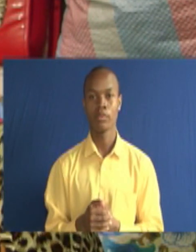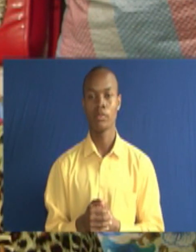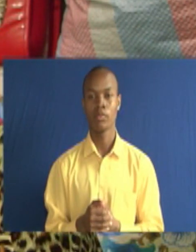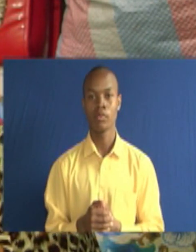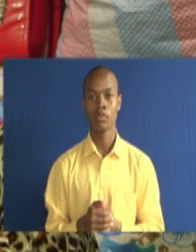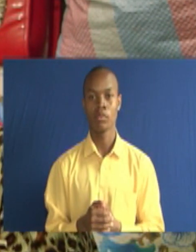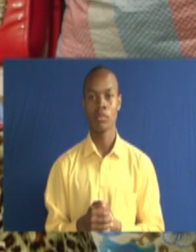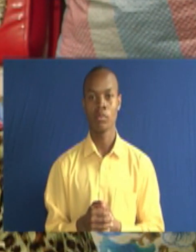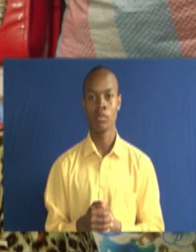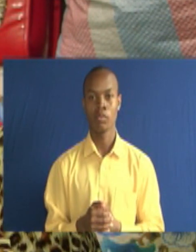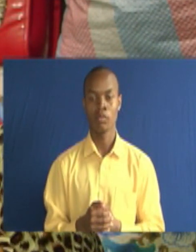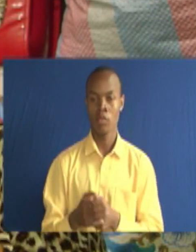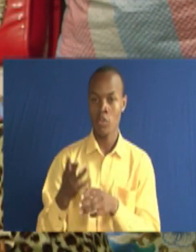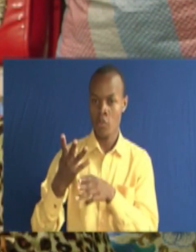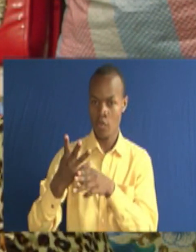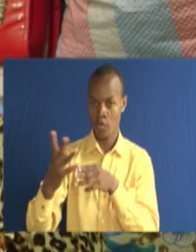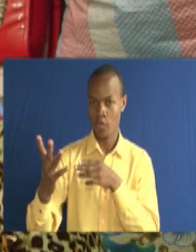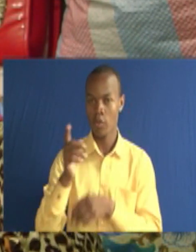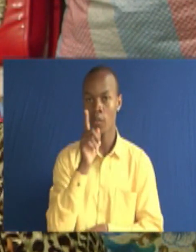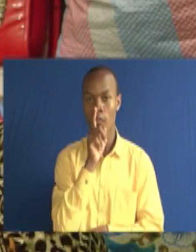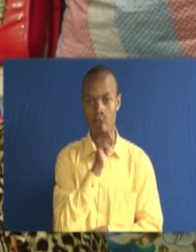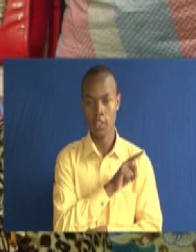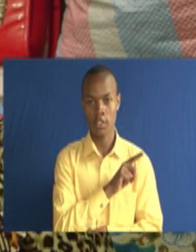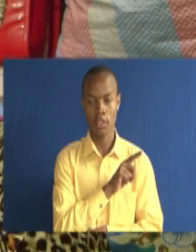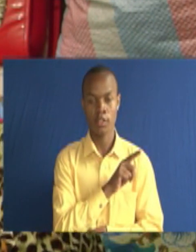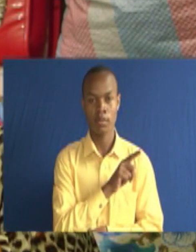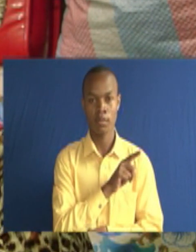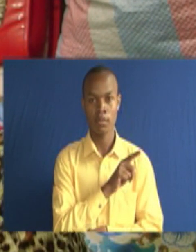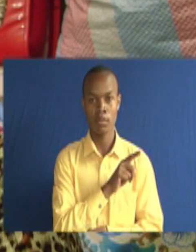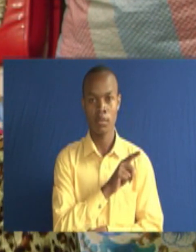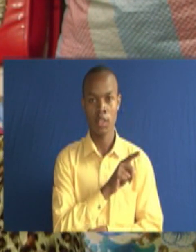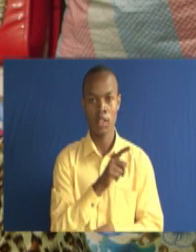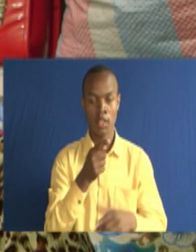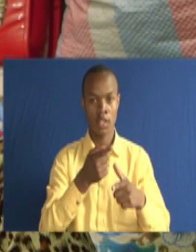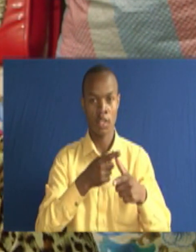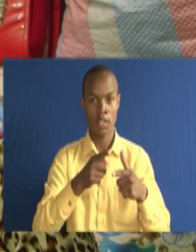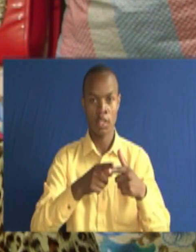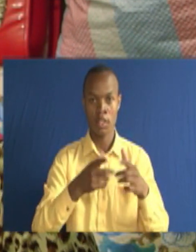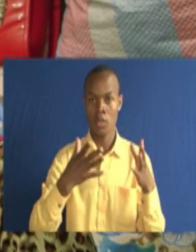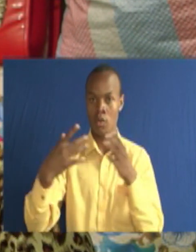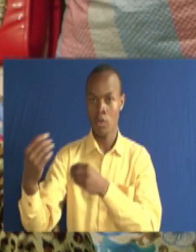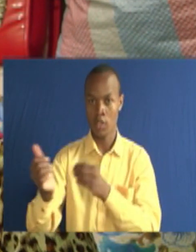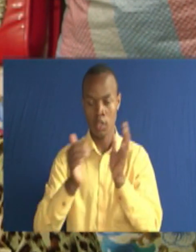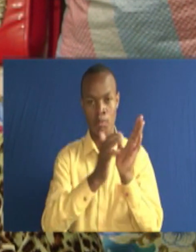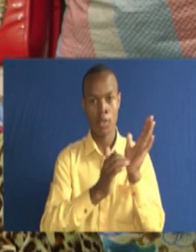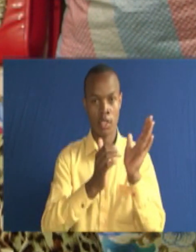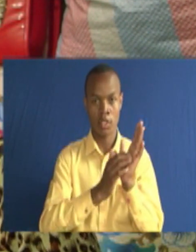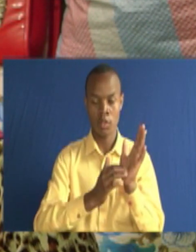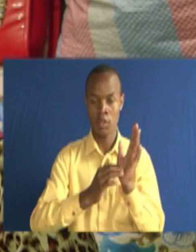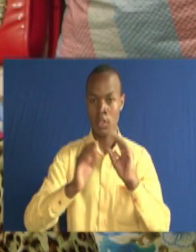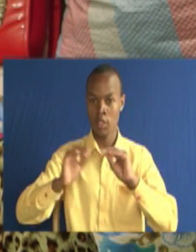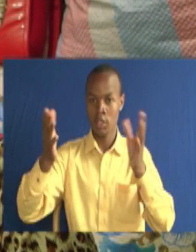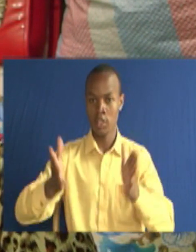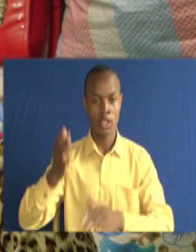Mpaka Form 4. Ndiposa sasa nika chukuliwa, nikaenda Machaco's Teachers College. Nika